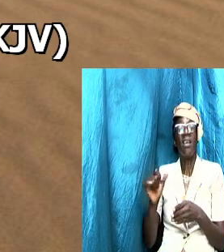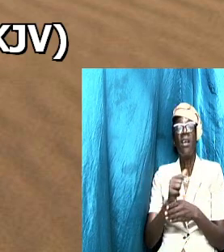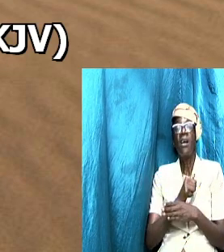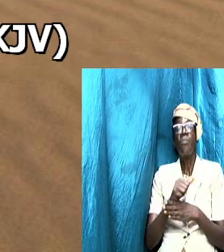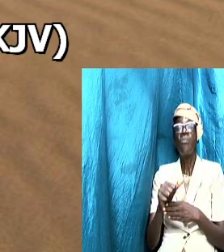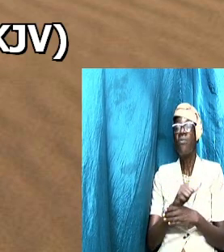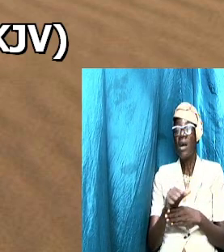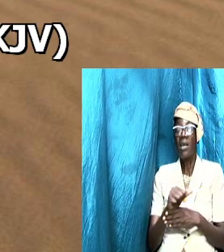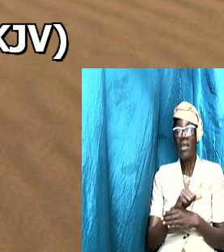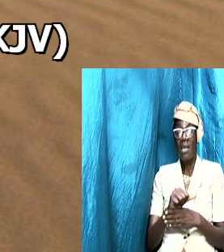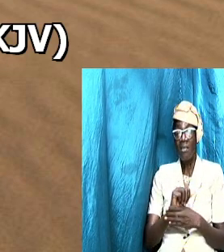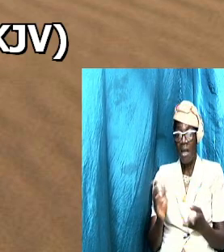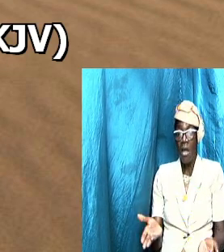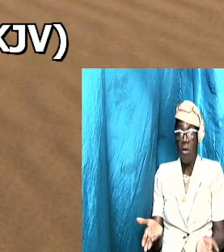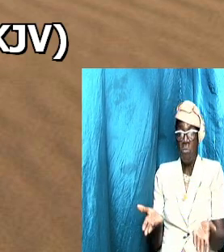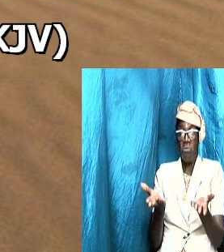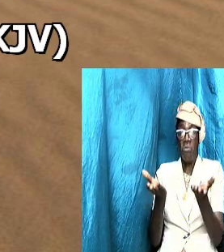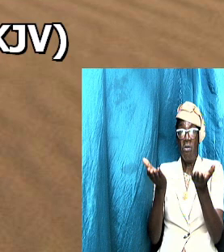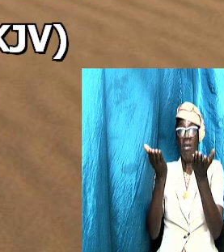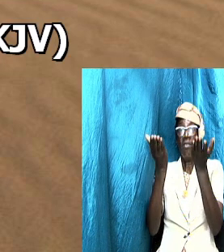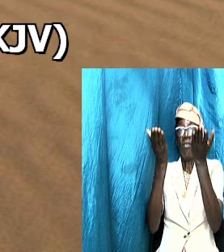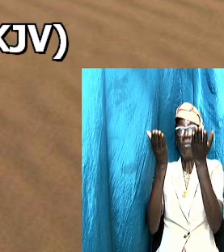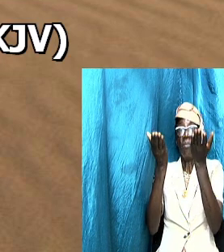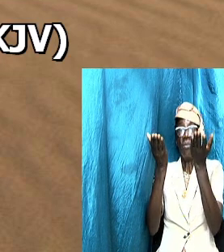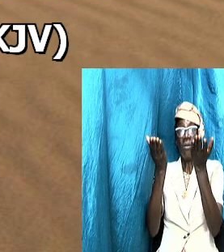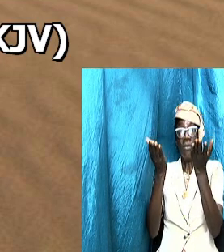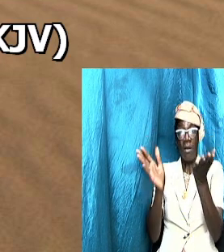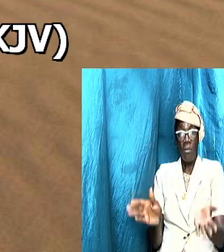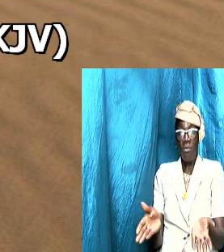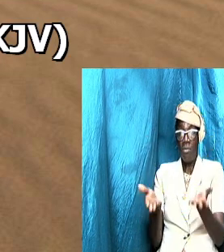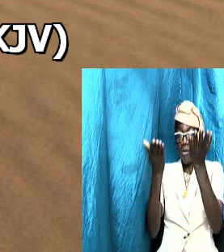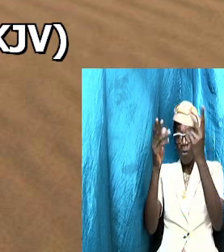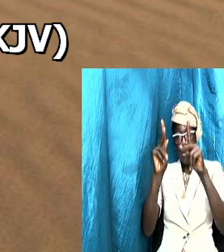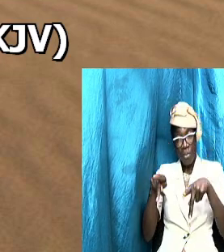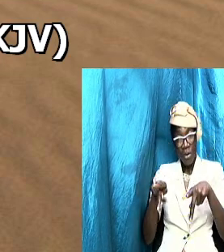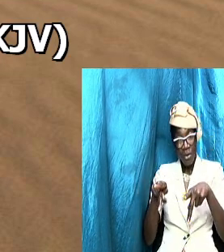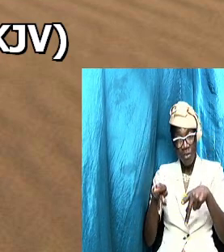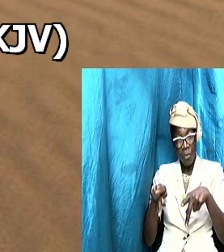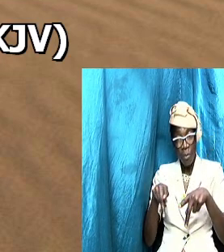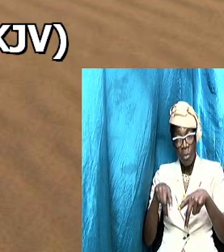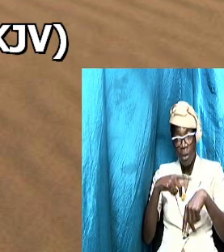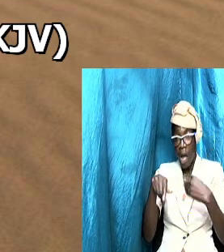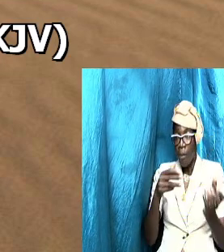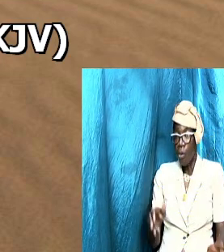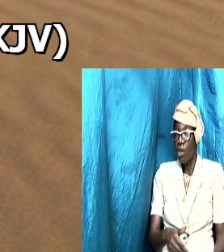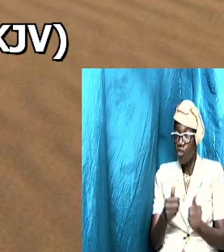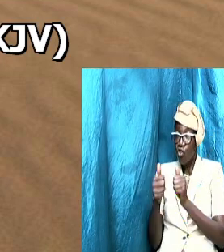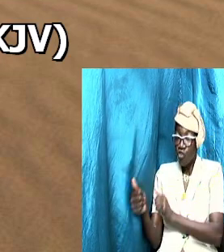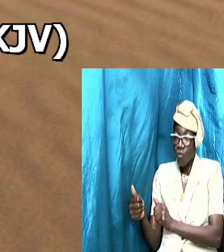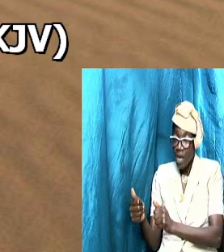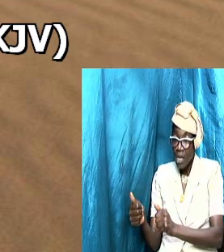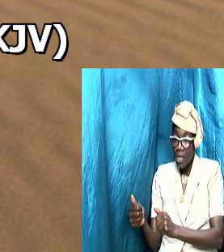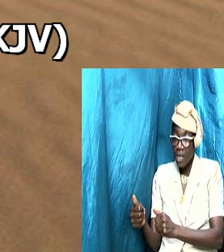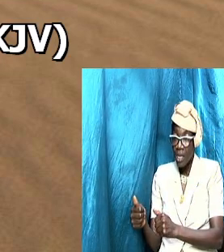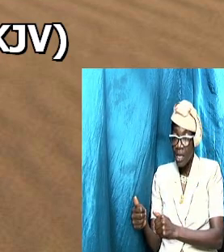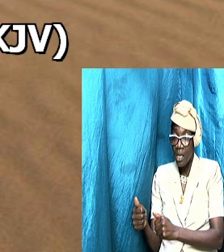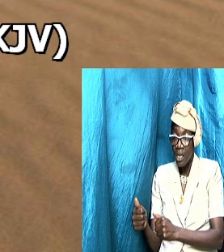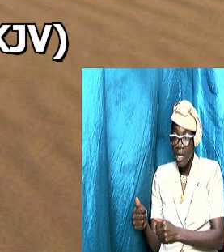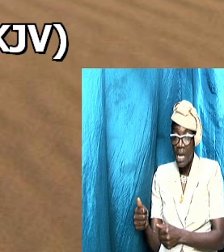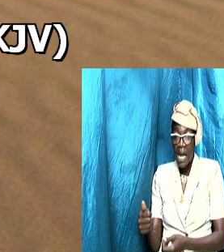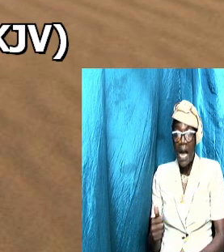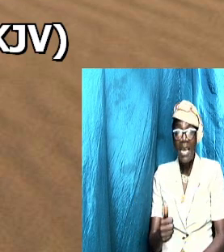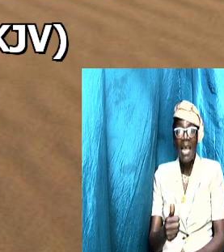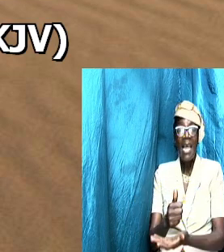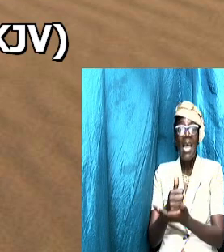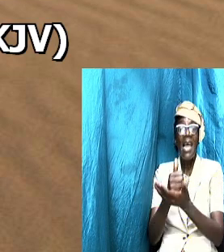elevate the person and commend the person based on their strength and other weakness assist them